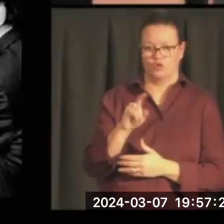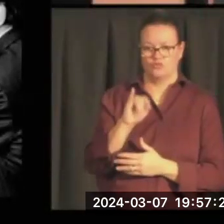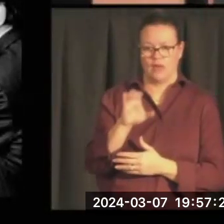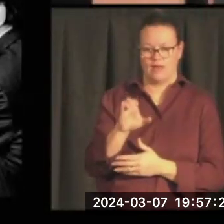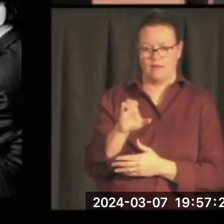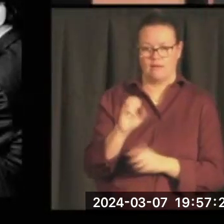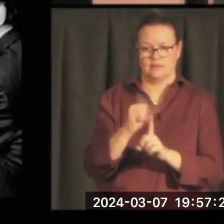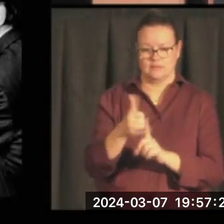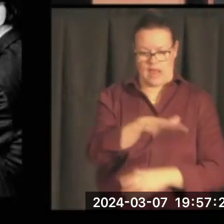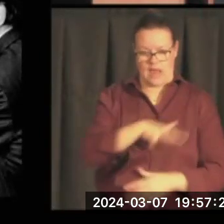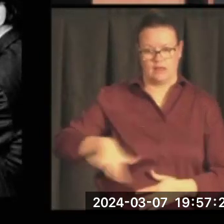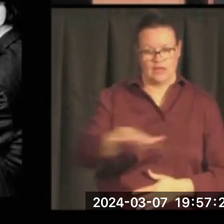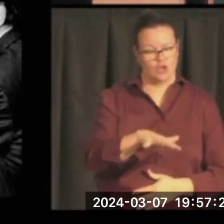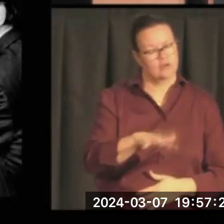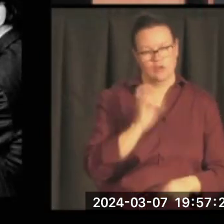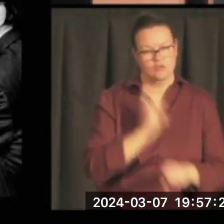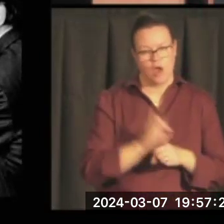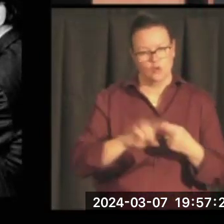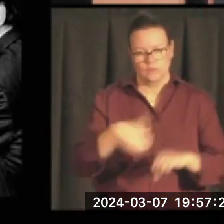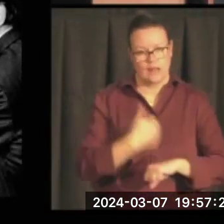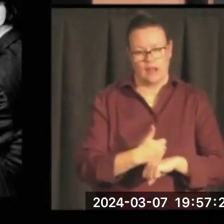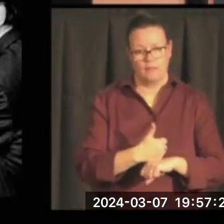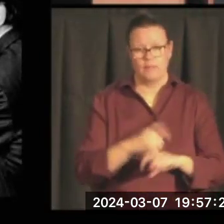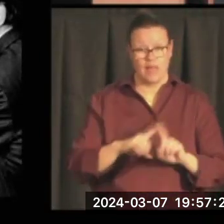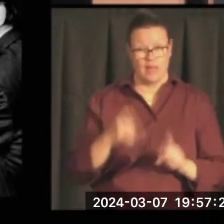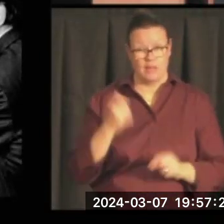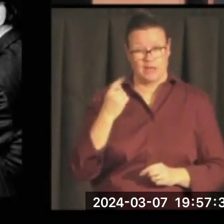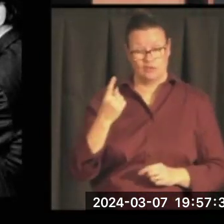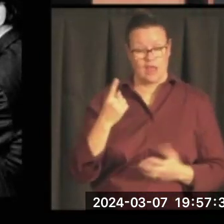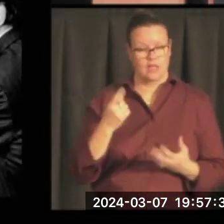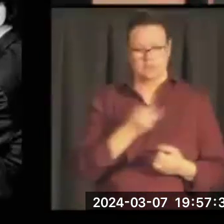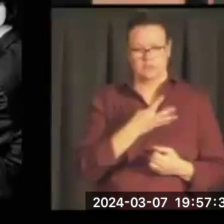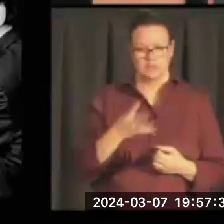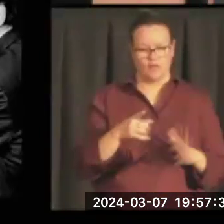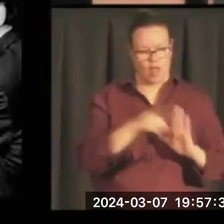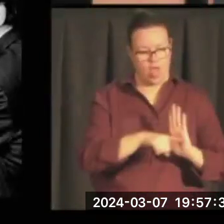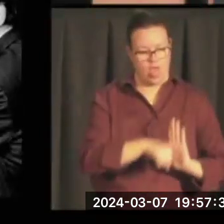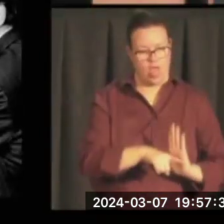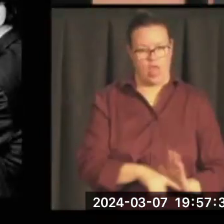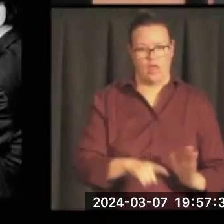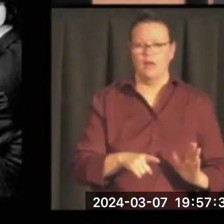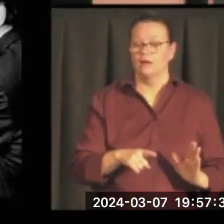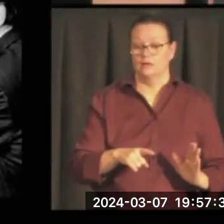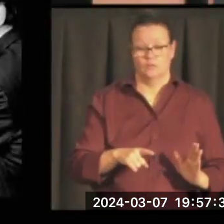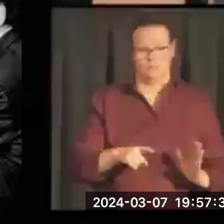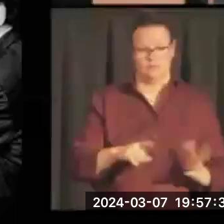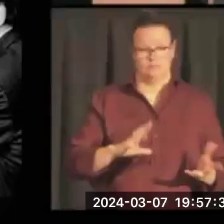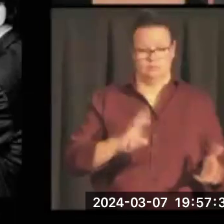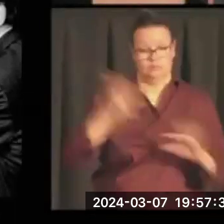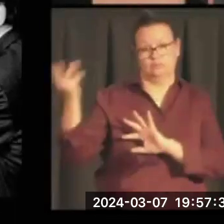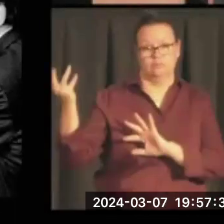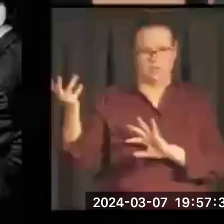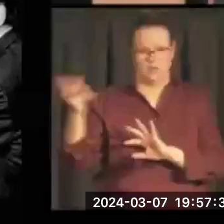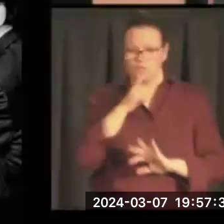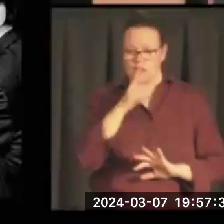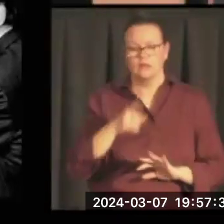But given the abuses that were described as a rogue elephant out of control. For Mansfield created